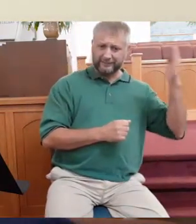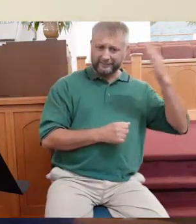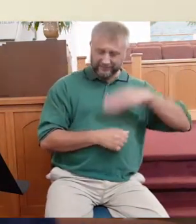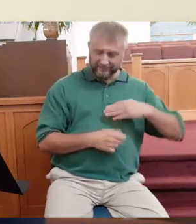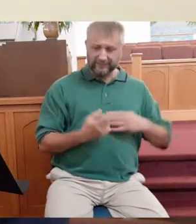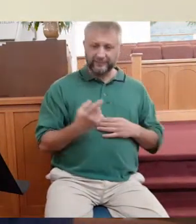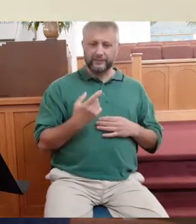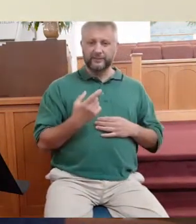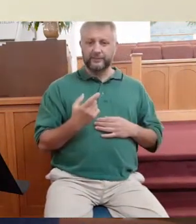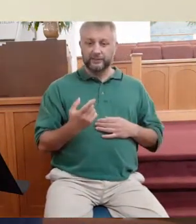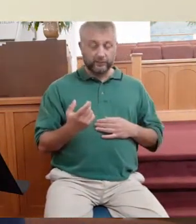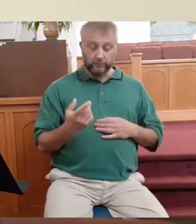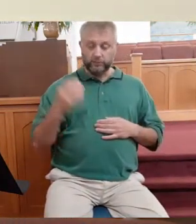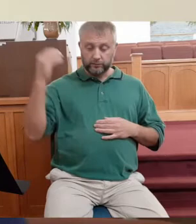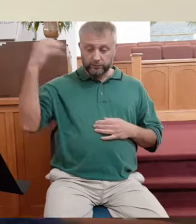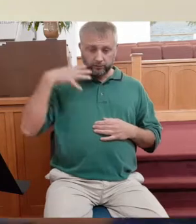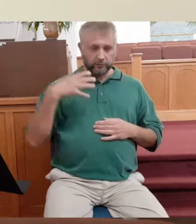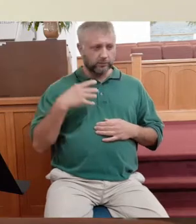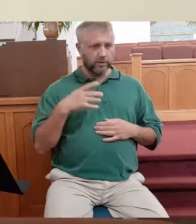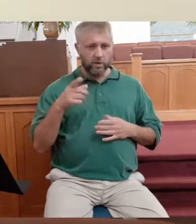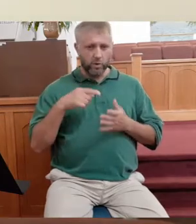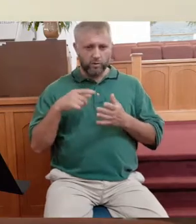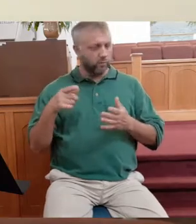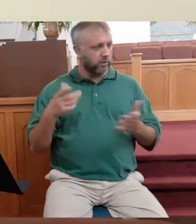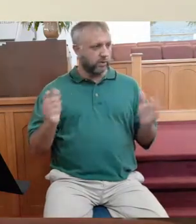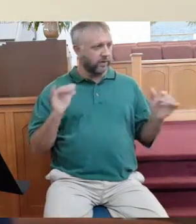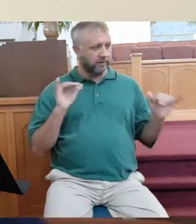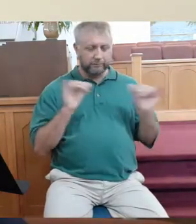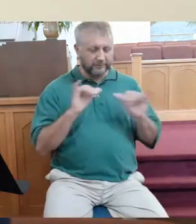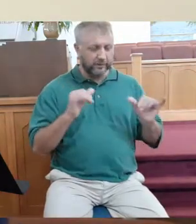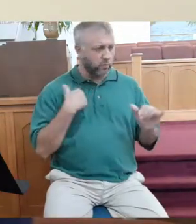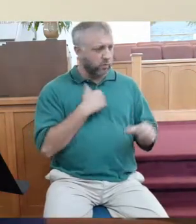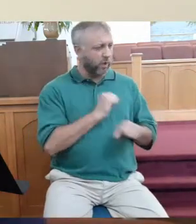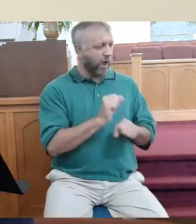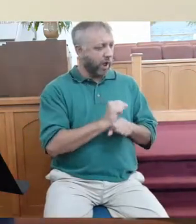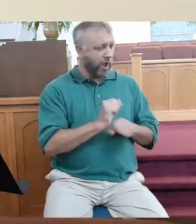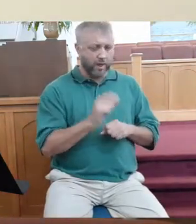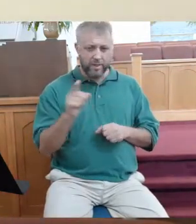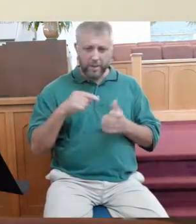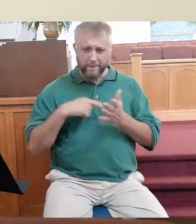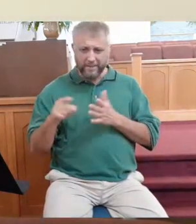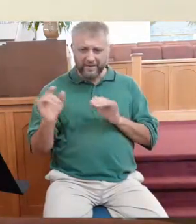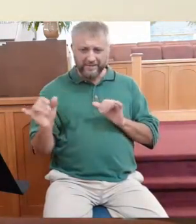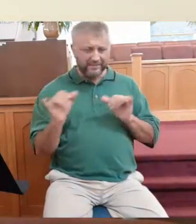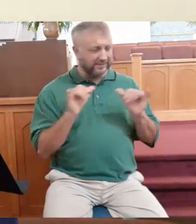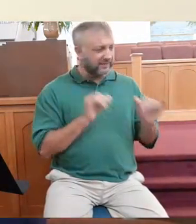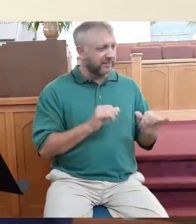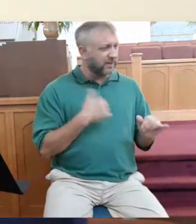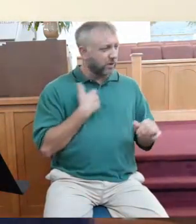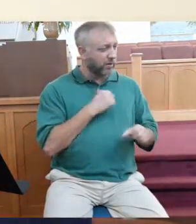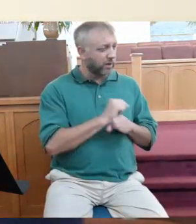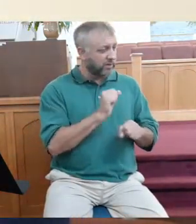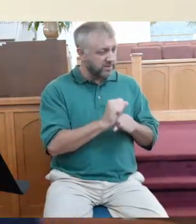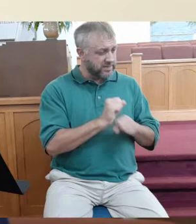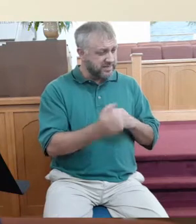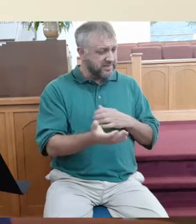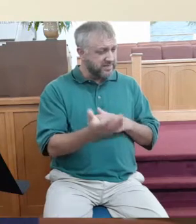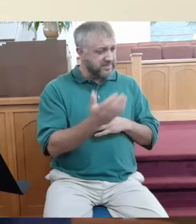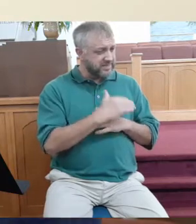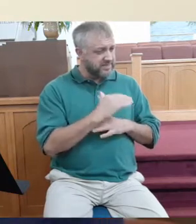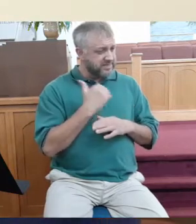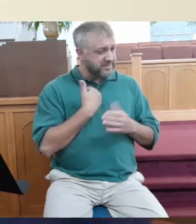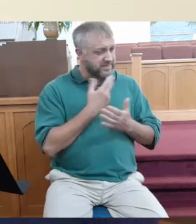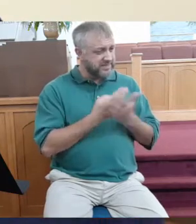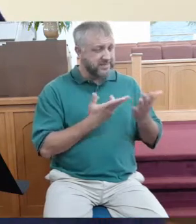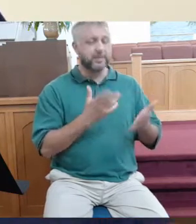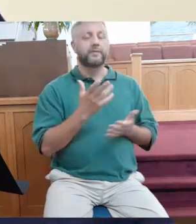burden and the heat of the whole day. God, you made them equal to us. We've done all the work. Why are they getting paid? We've done it all, and they're getting paid. I want to